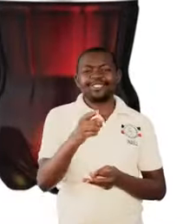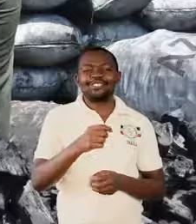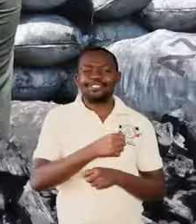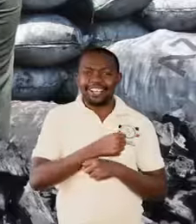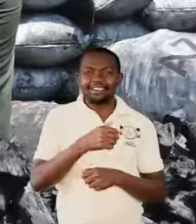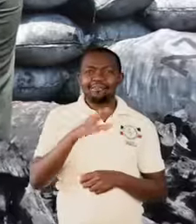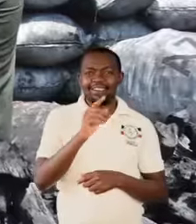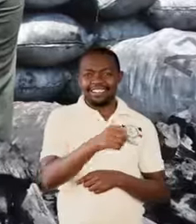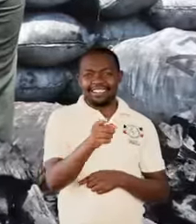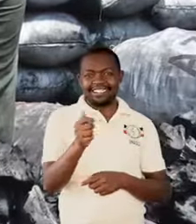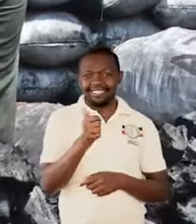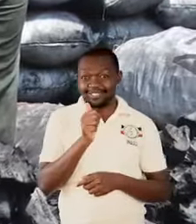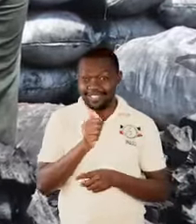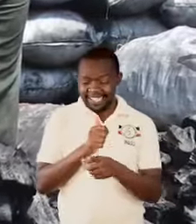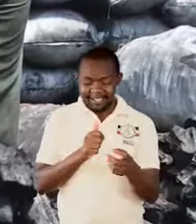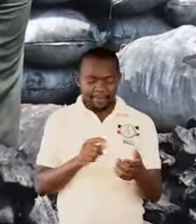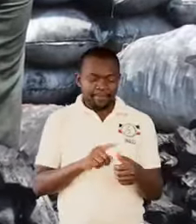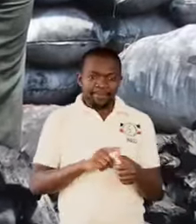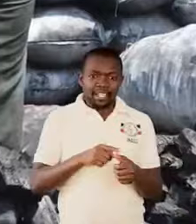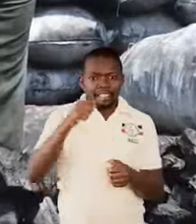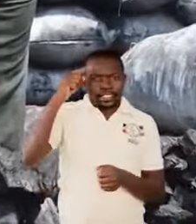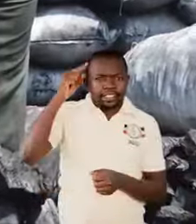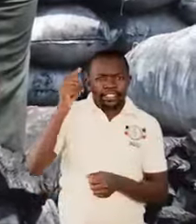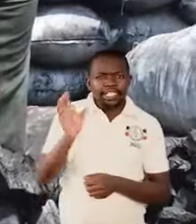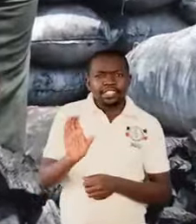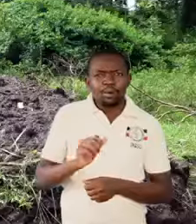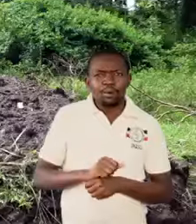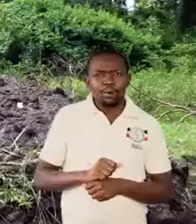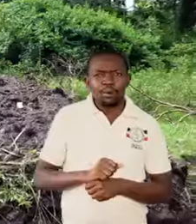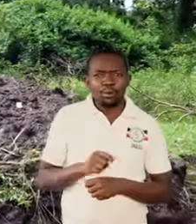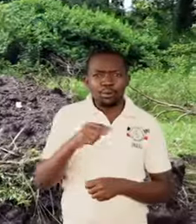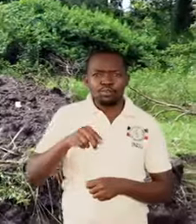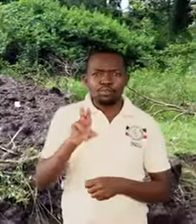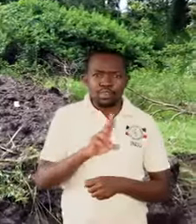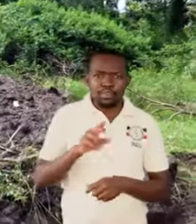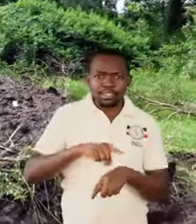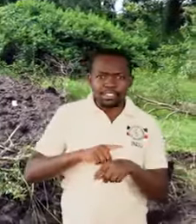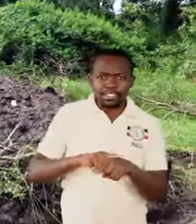Making charcoal, the charcoal we are using for preparing our food.